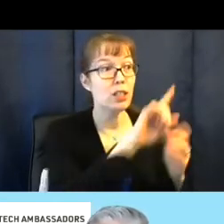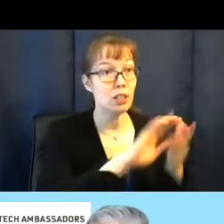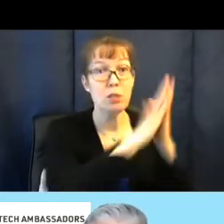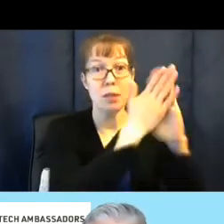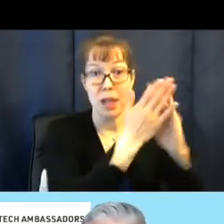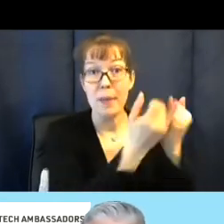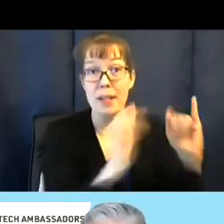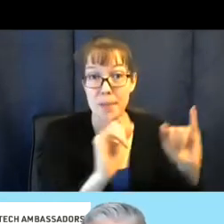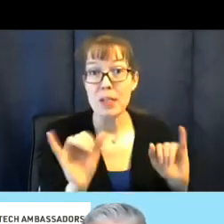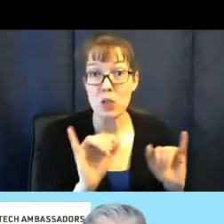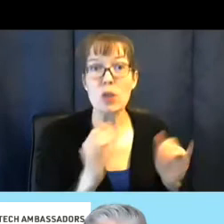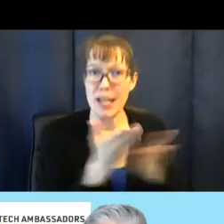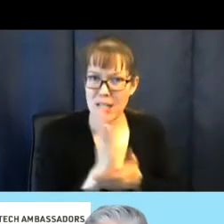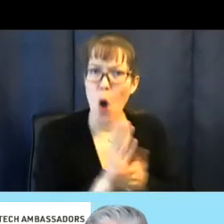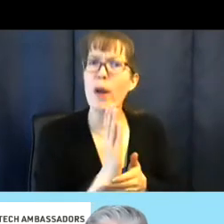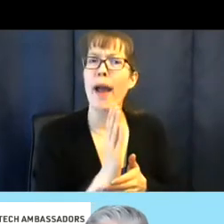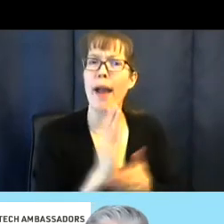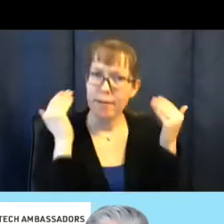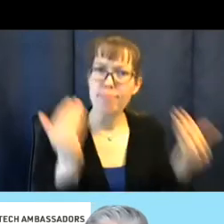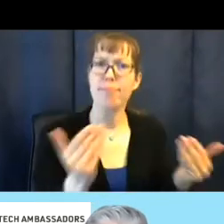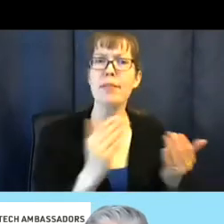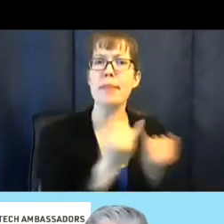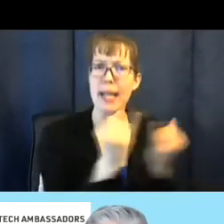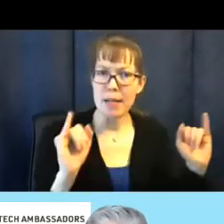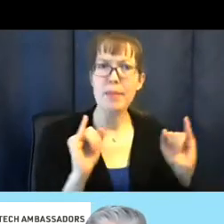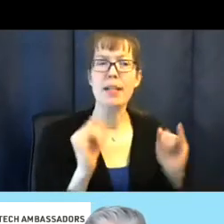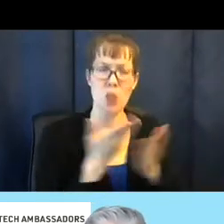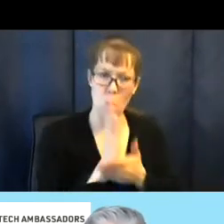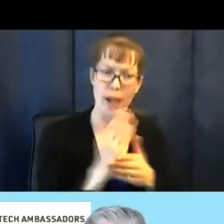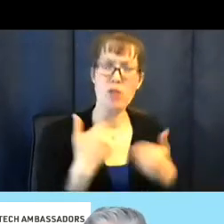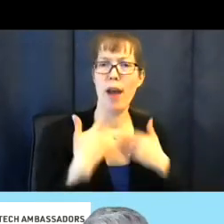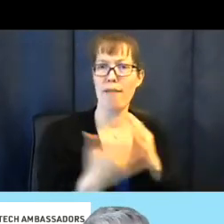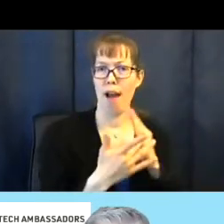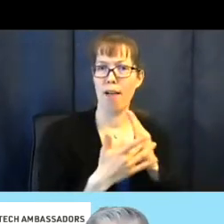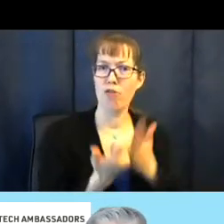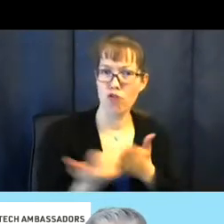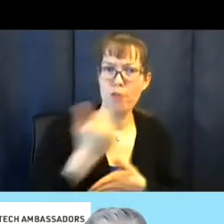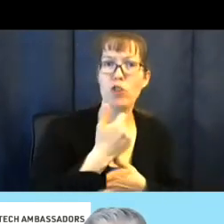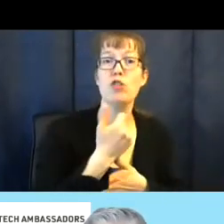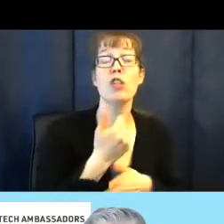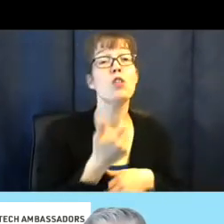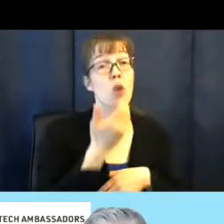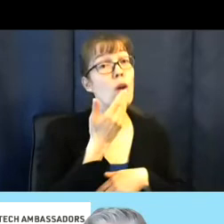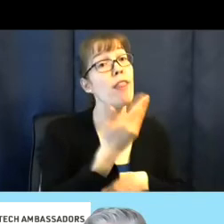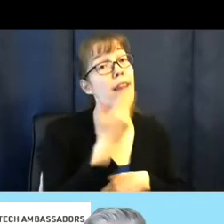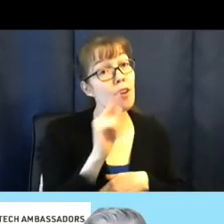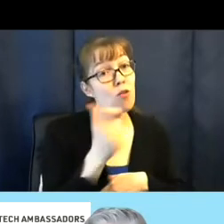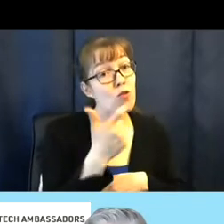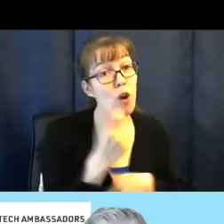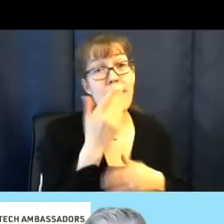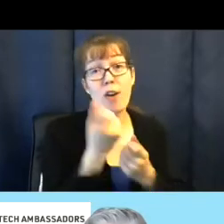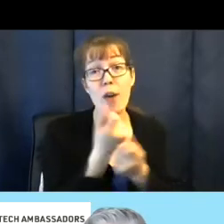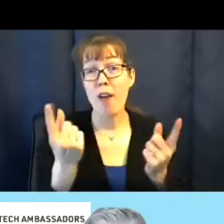It's all right to be independent. It's all right to have technology first. Thank you, George. Thank you everyone for